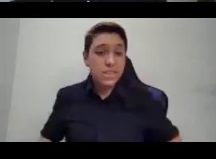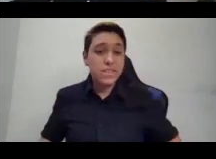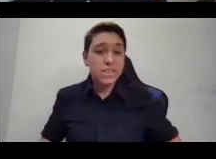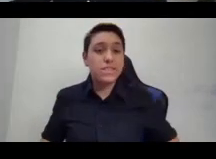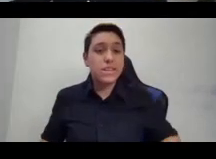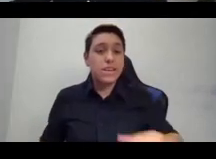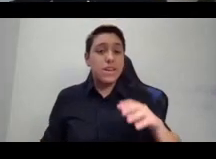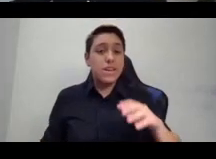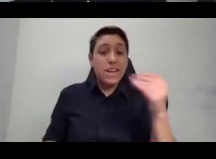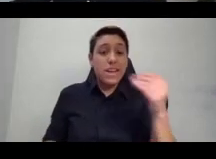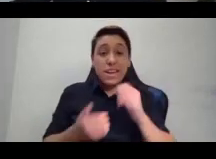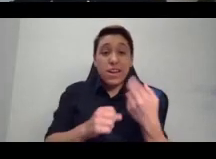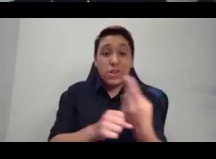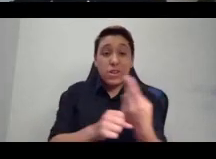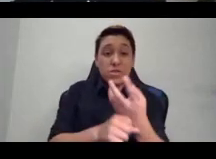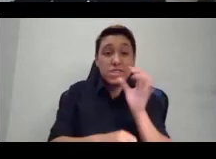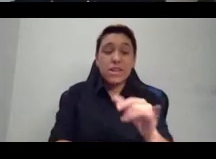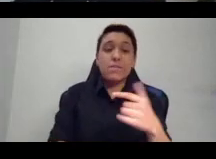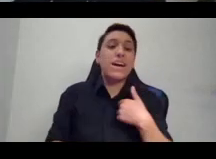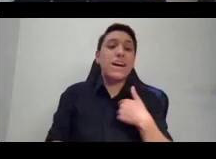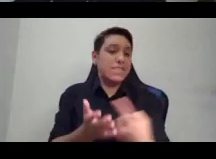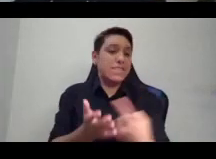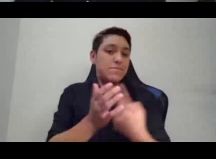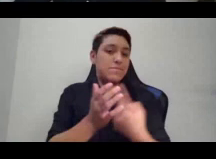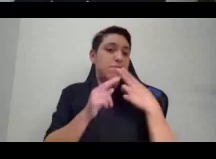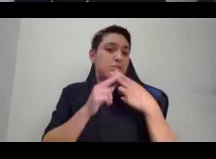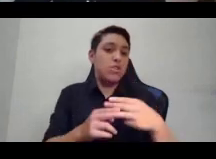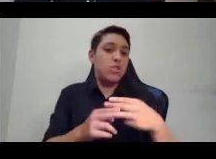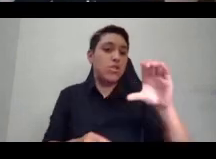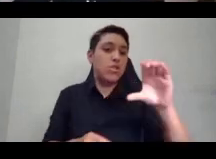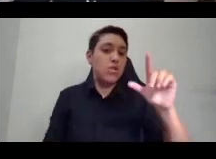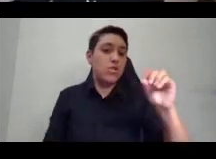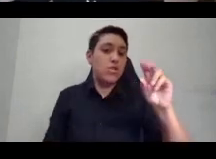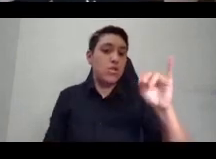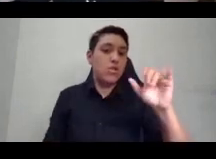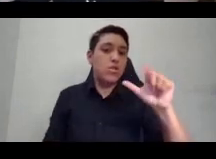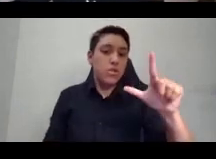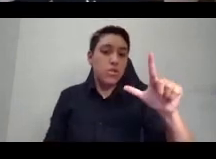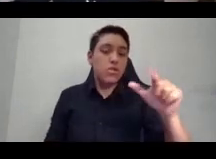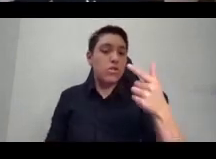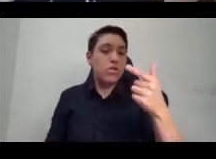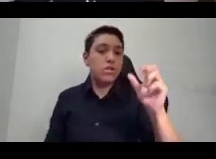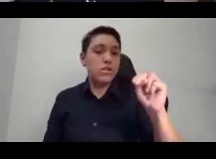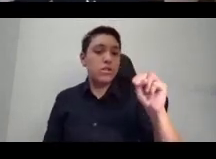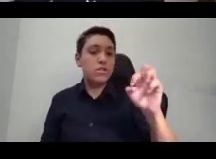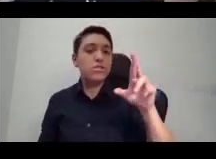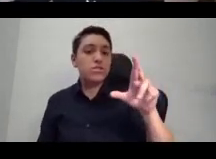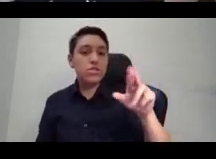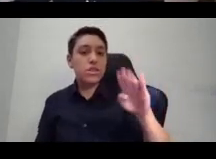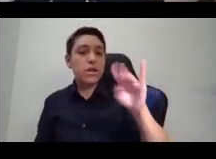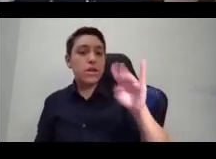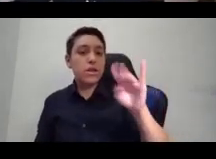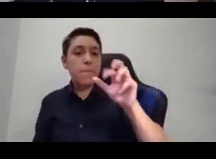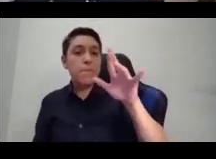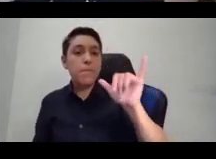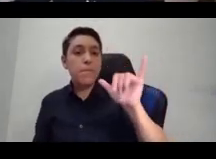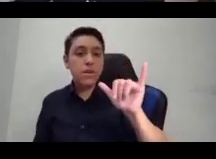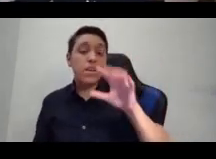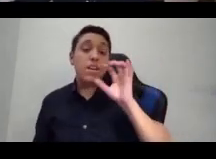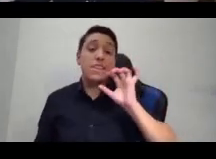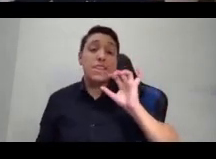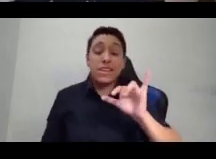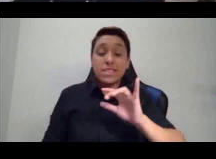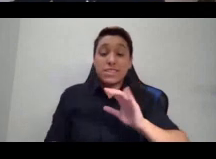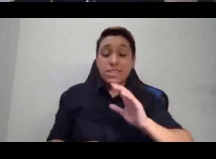them. I sometimes call this the colonial gender binary, a way, the colonial order that